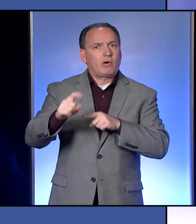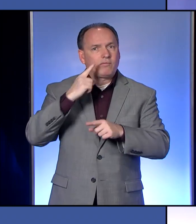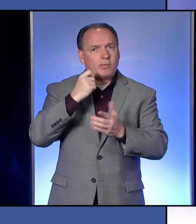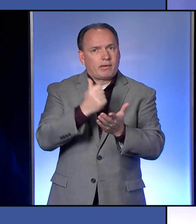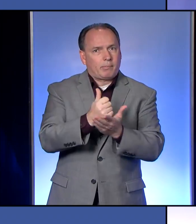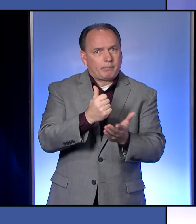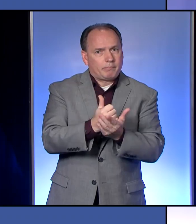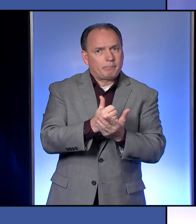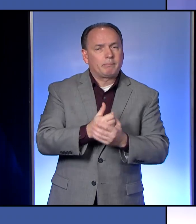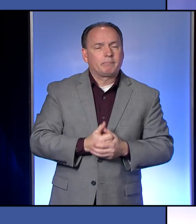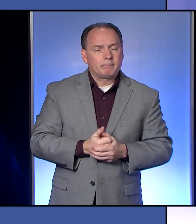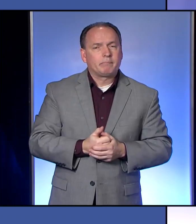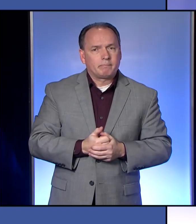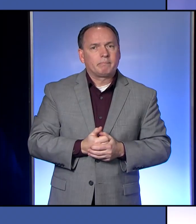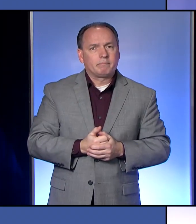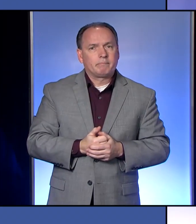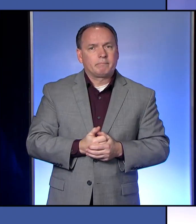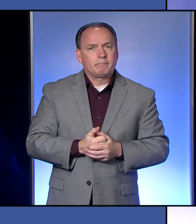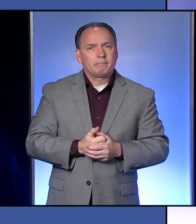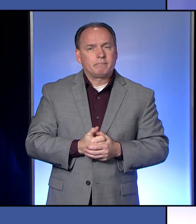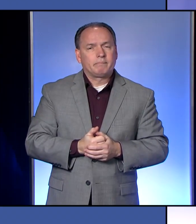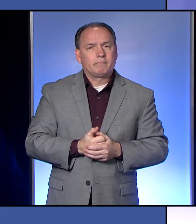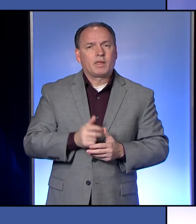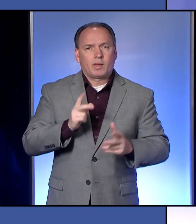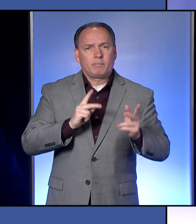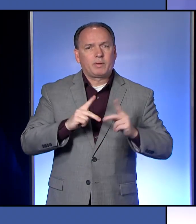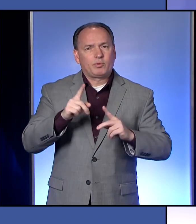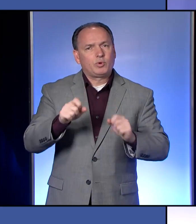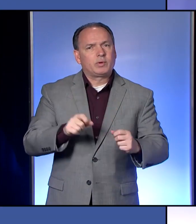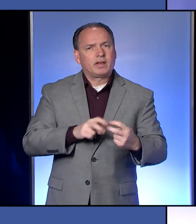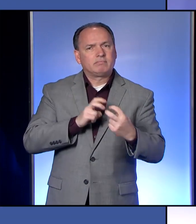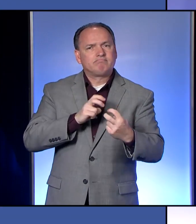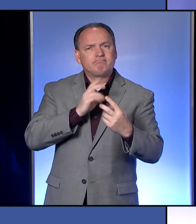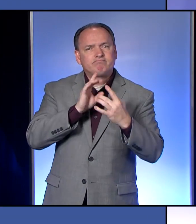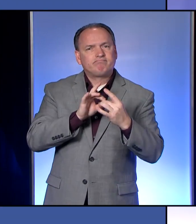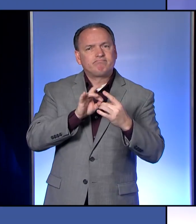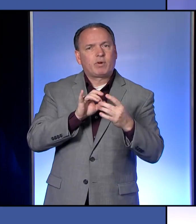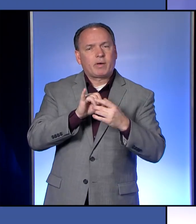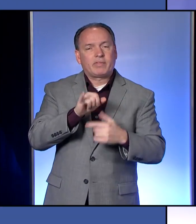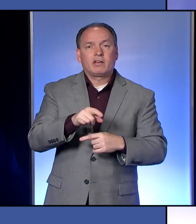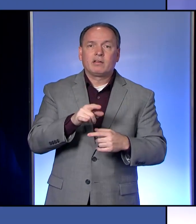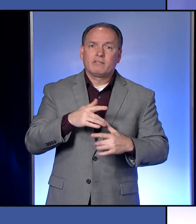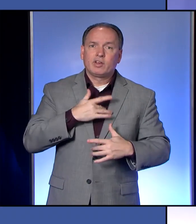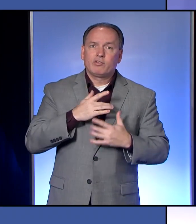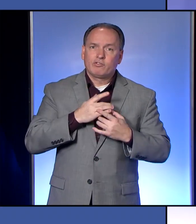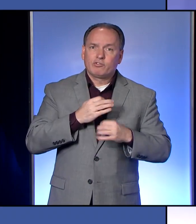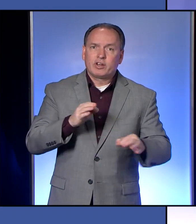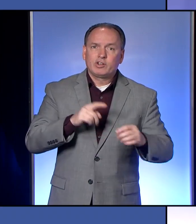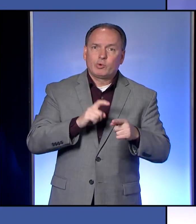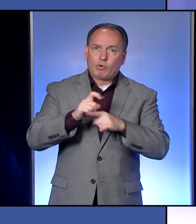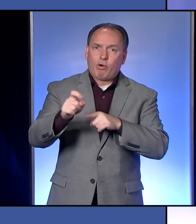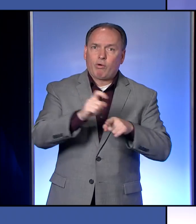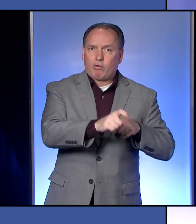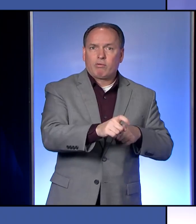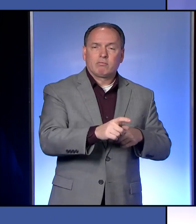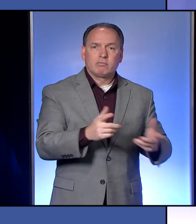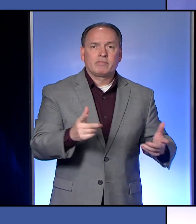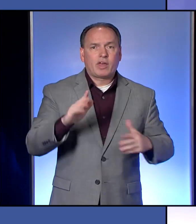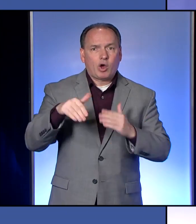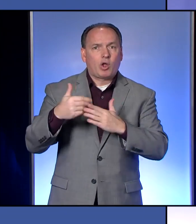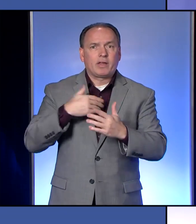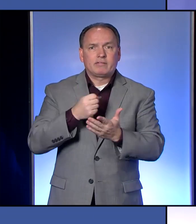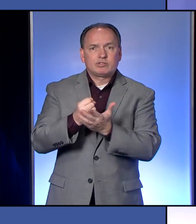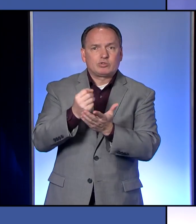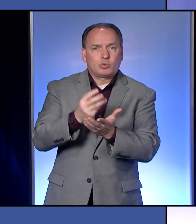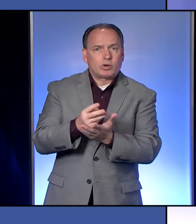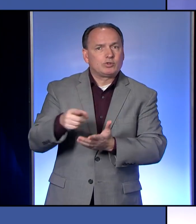are people out there to talk to about this and please feel free to, to call those facilities. I think they probably all have social workers